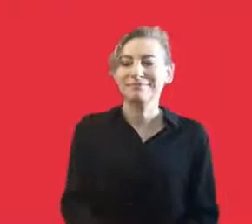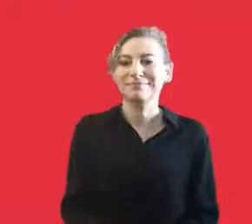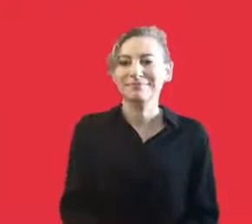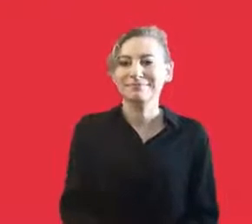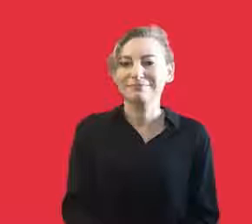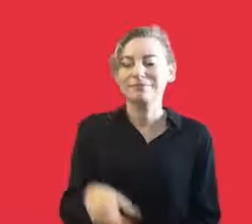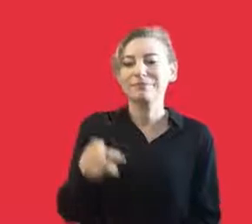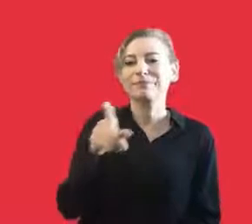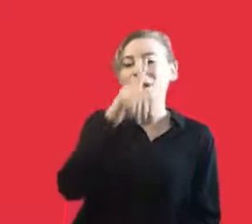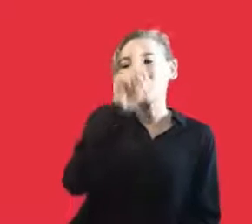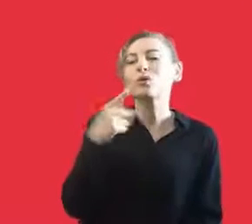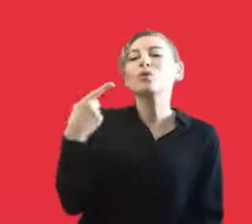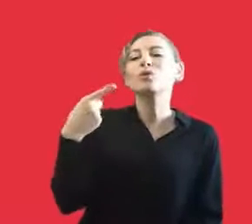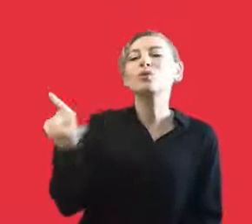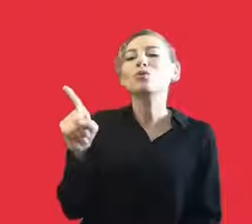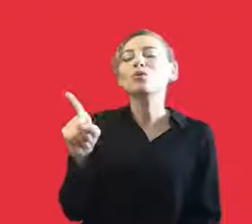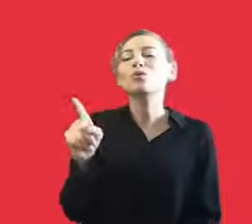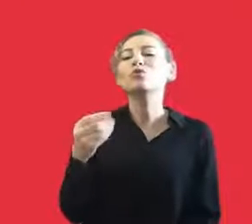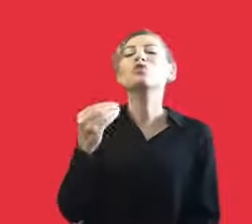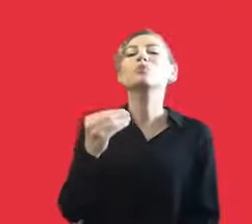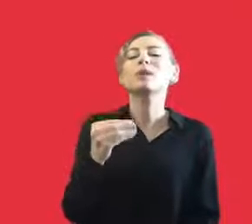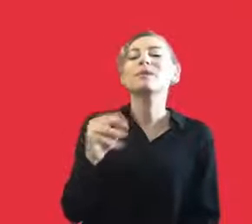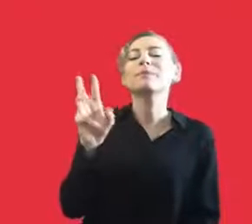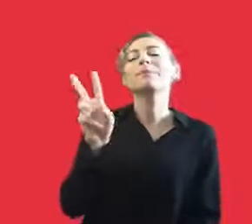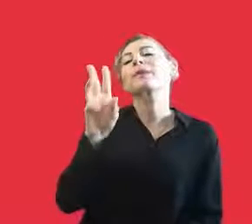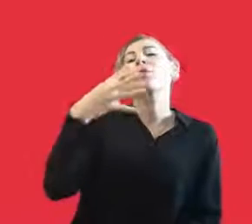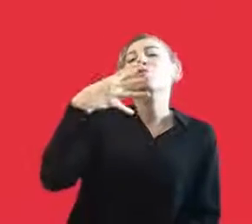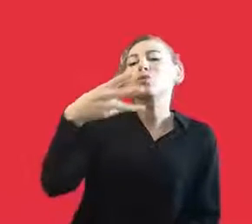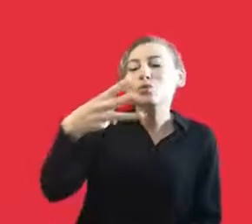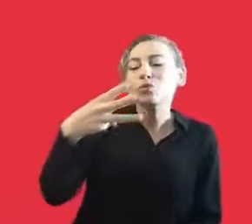And I was under the debt of 100,000 dollars.